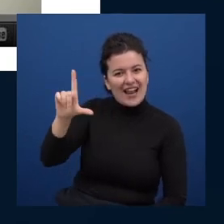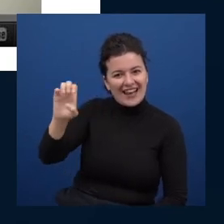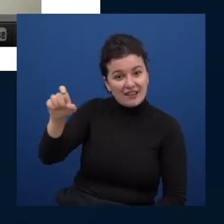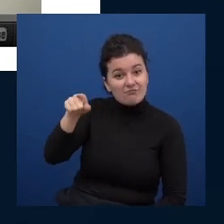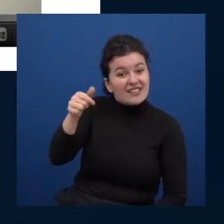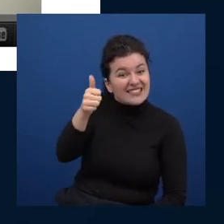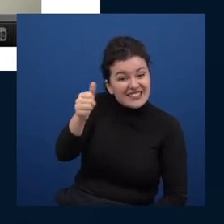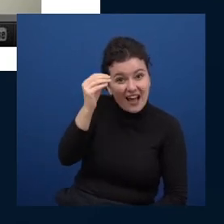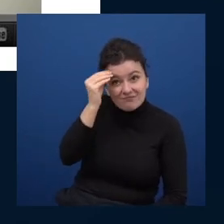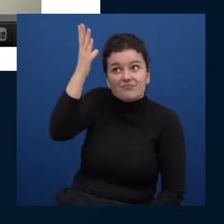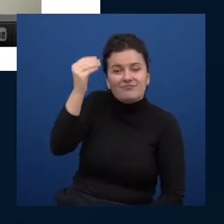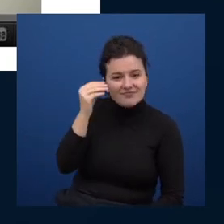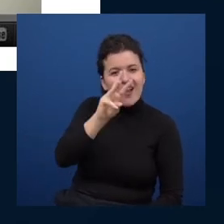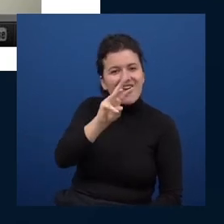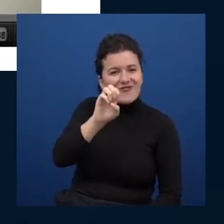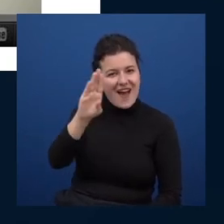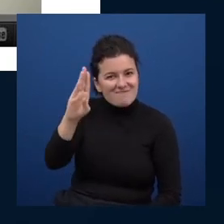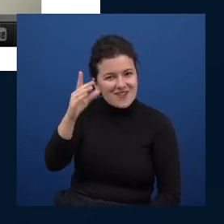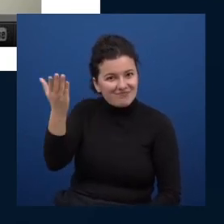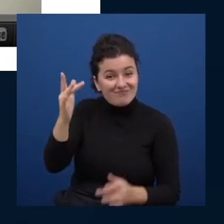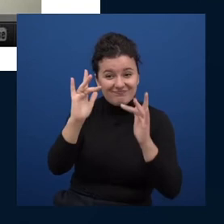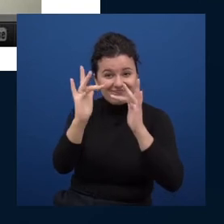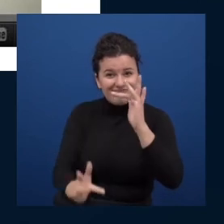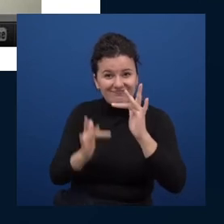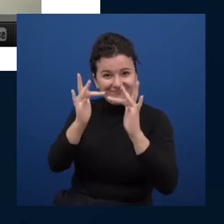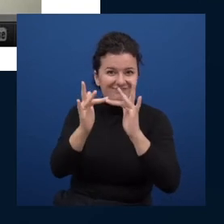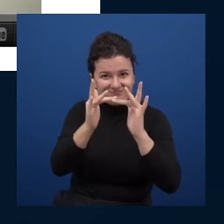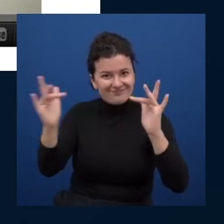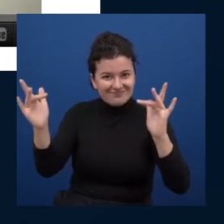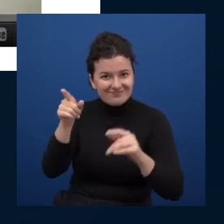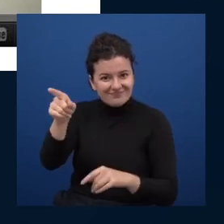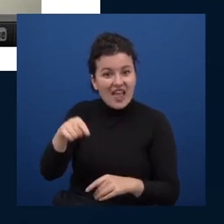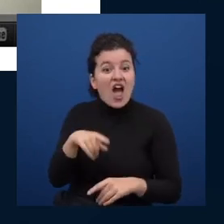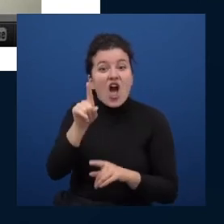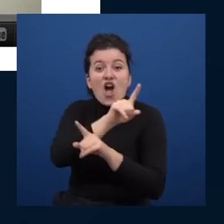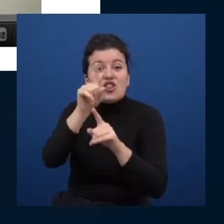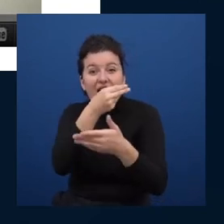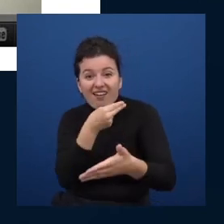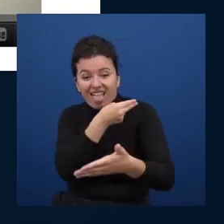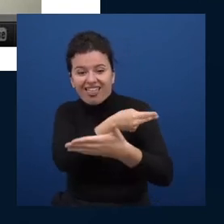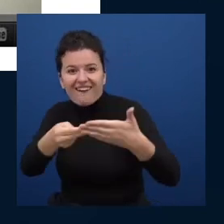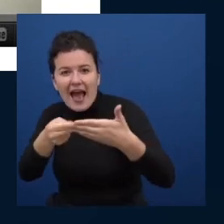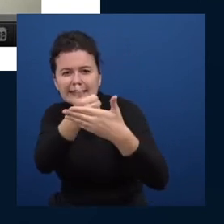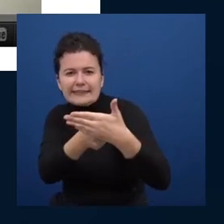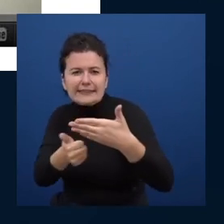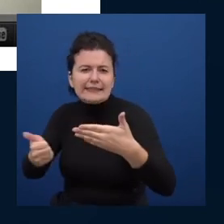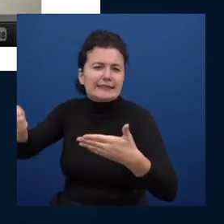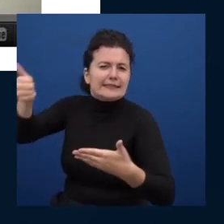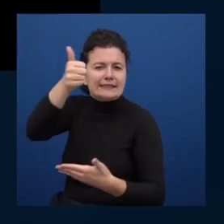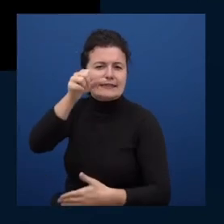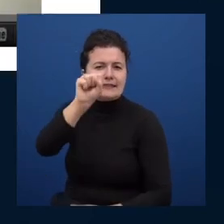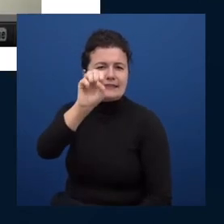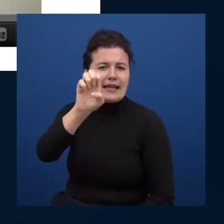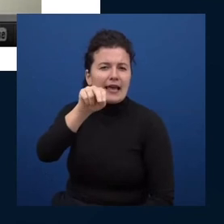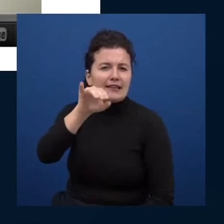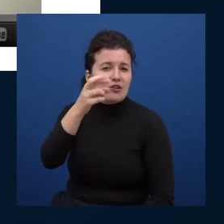point out that he has not put senior by his name he he could have put he